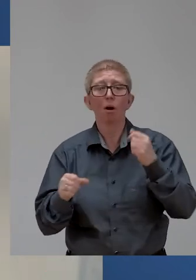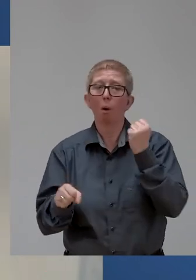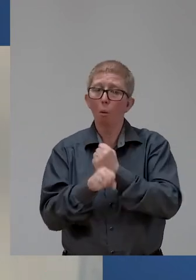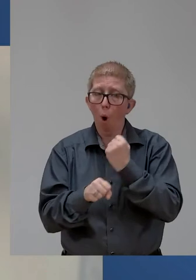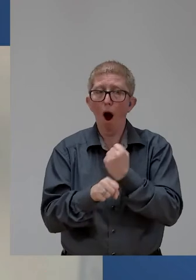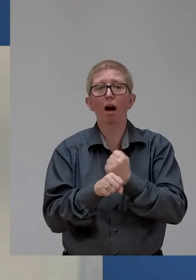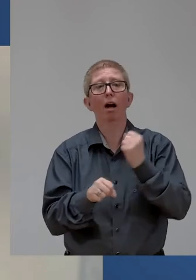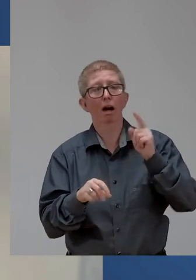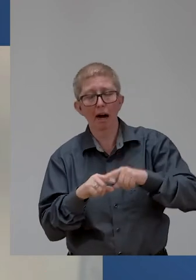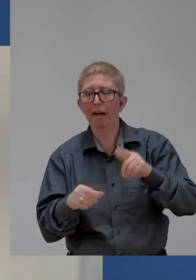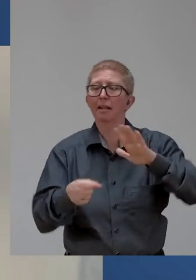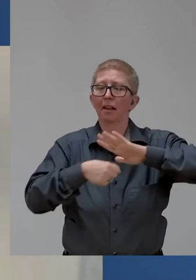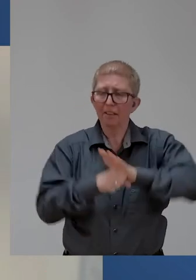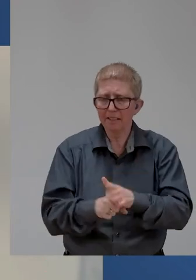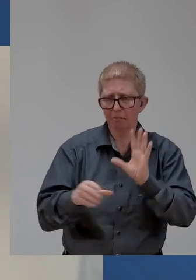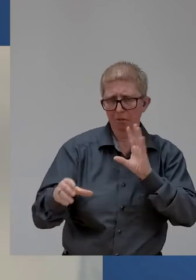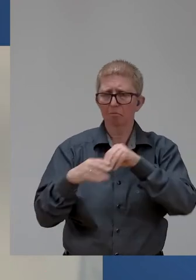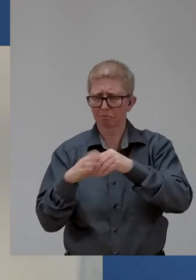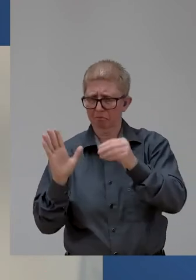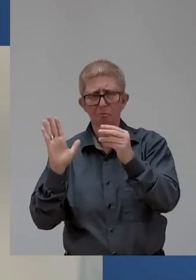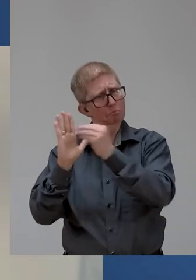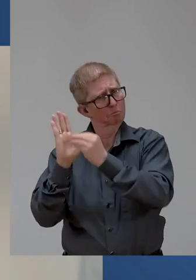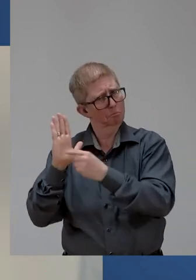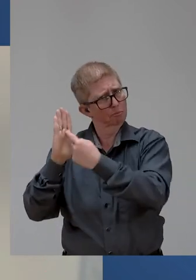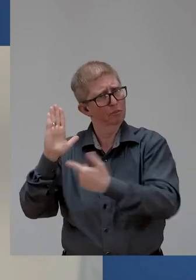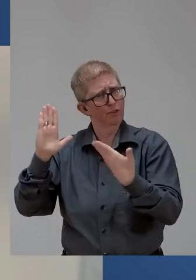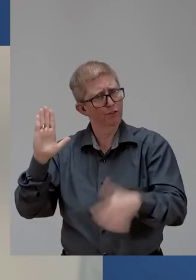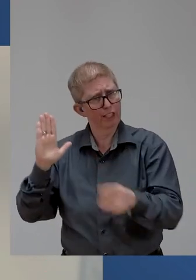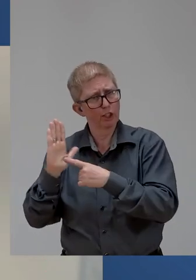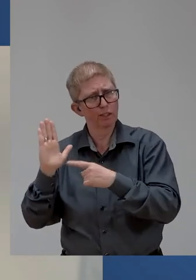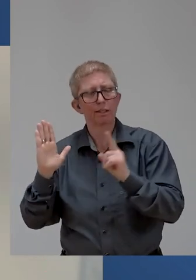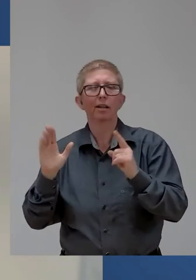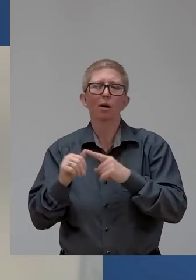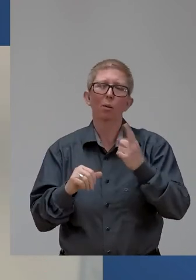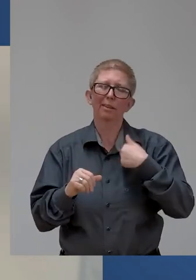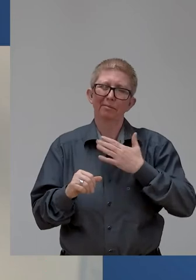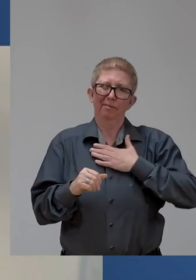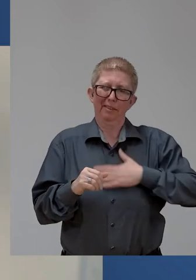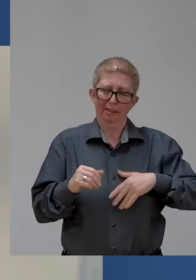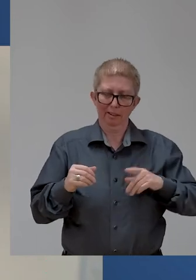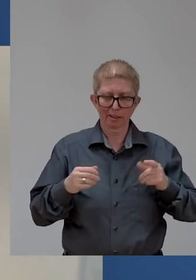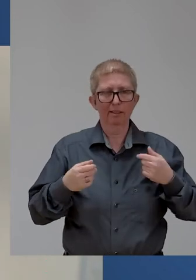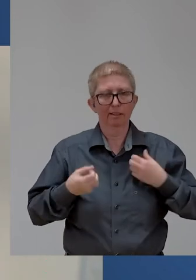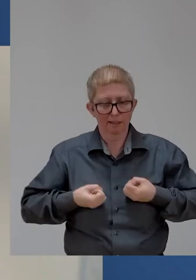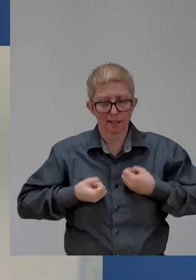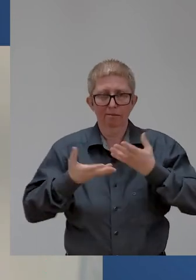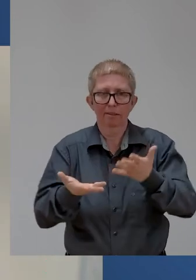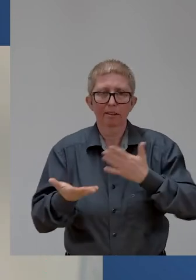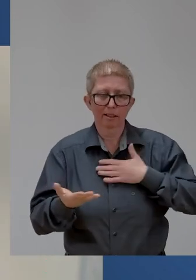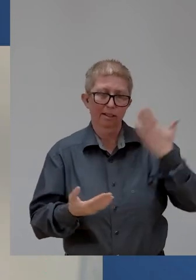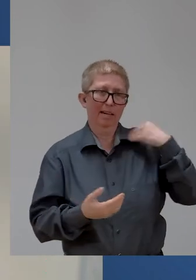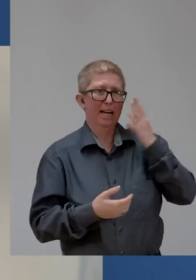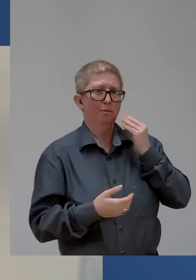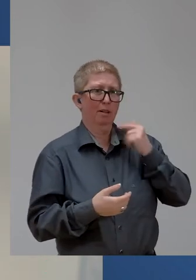they have been traditionally underrepresented. I wanted to start off with a brief anecdote from an earlier part of my career. An